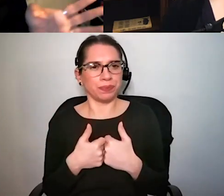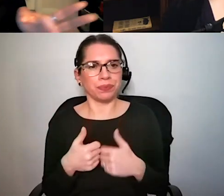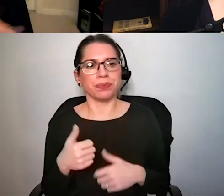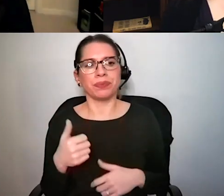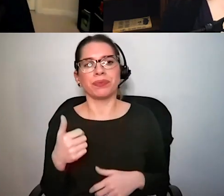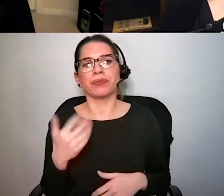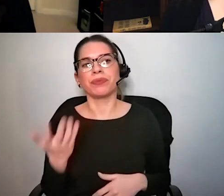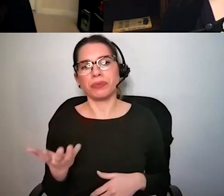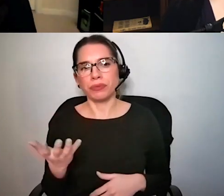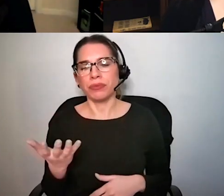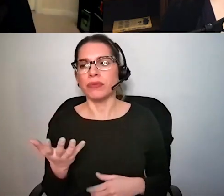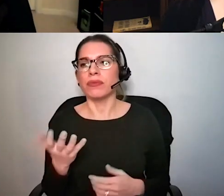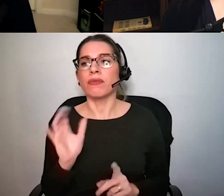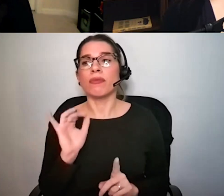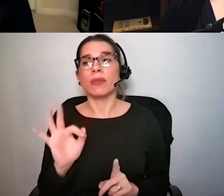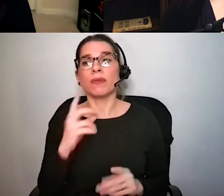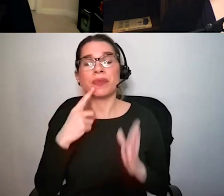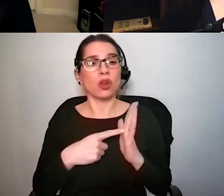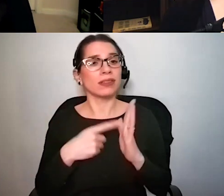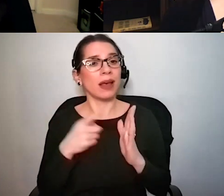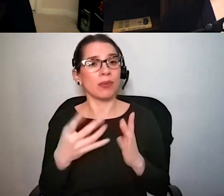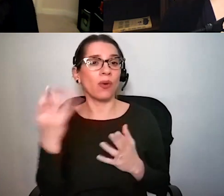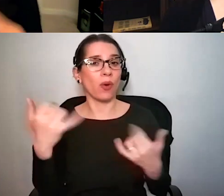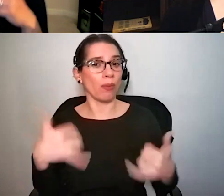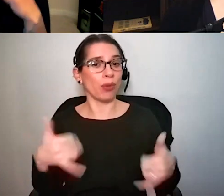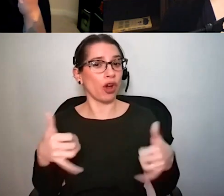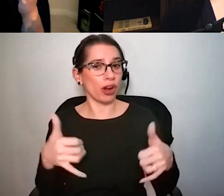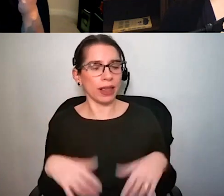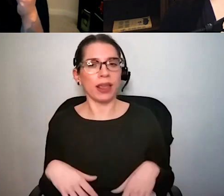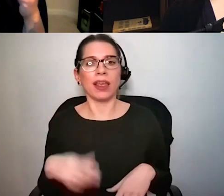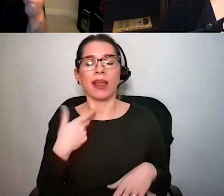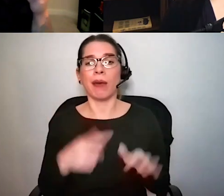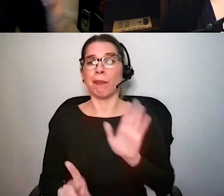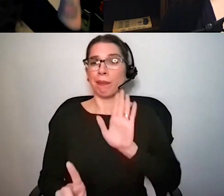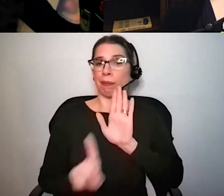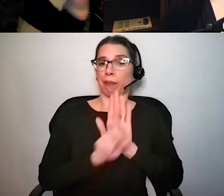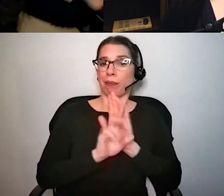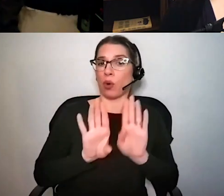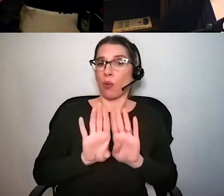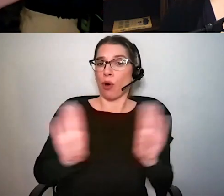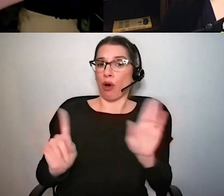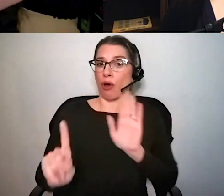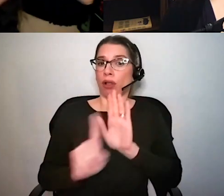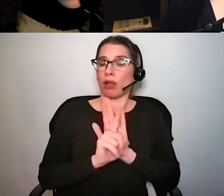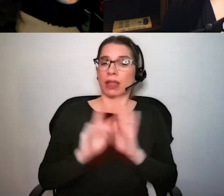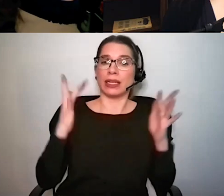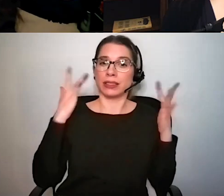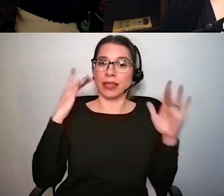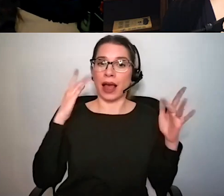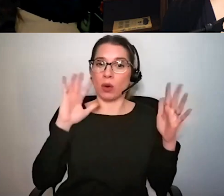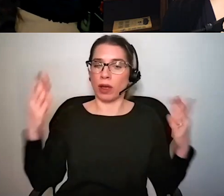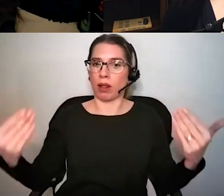aspects of it so if you're at a party and you're kind of standing up against a wall then the sound's going to reverberate off the wall